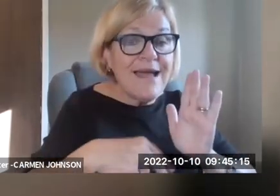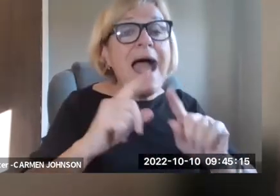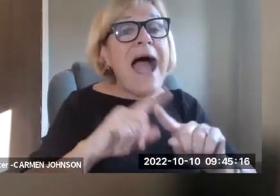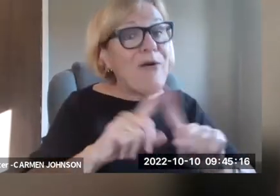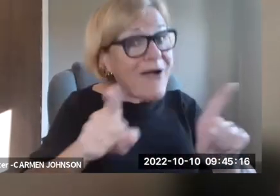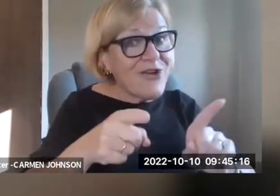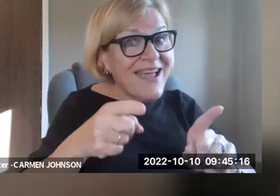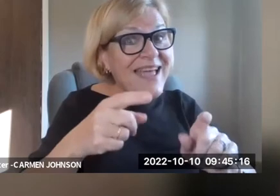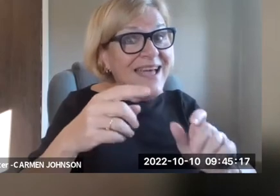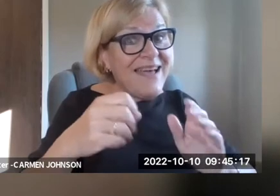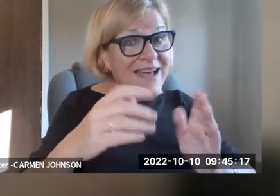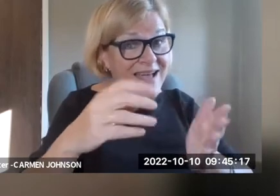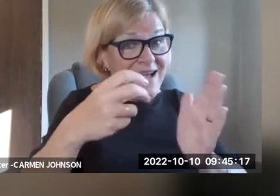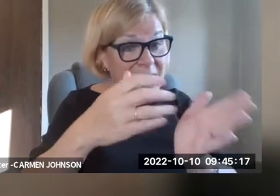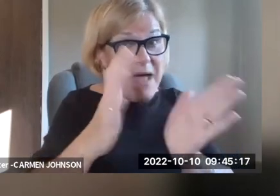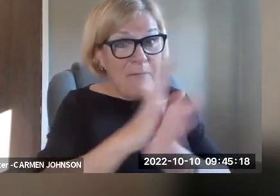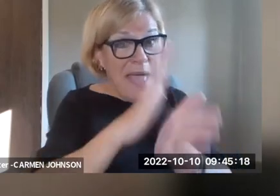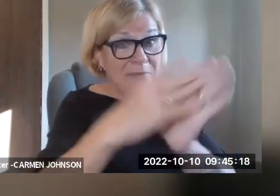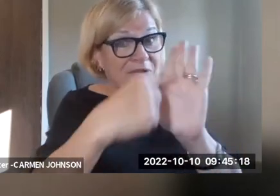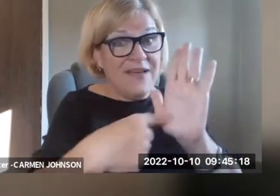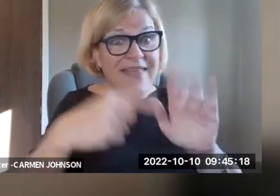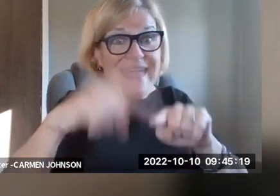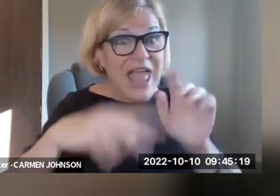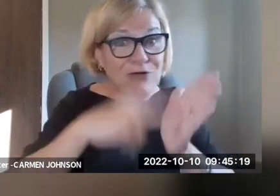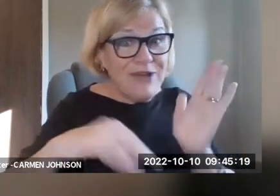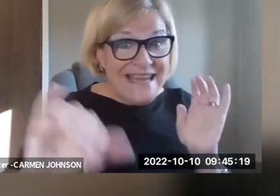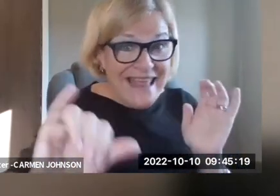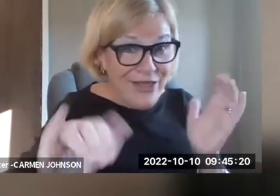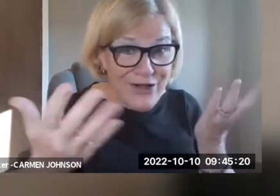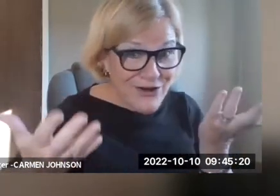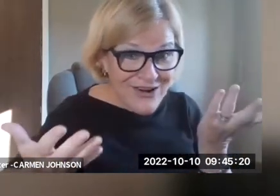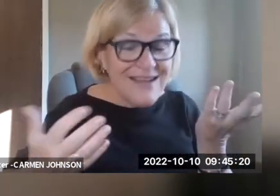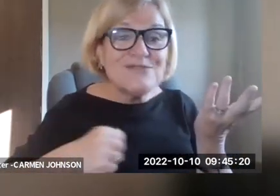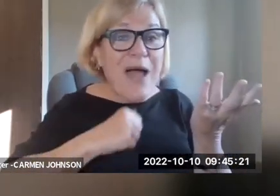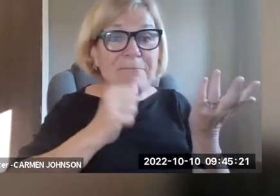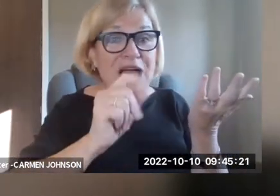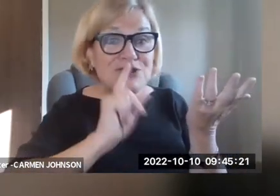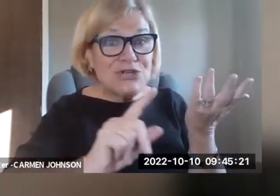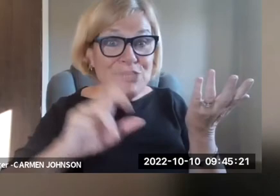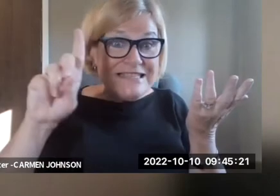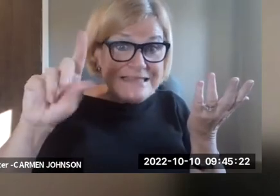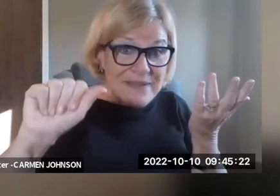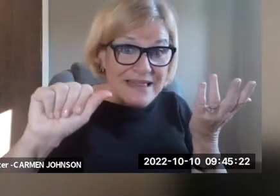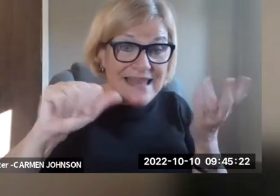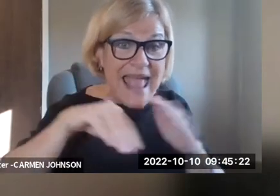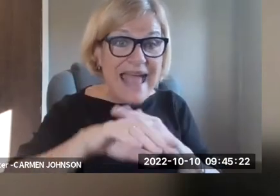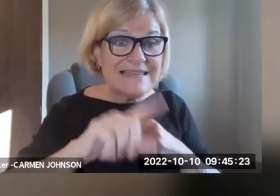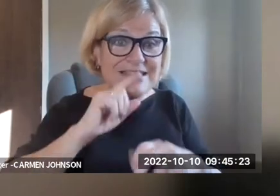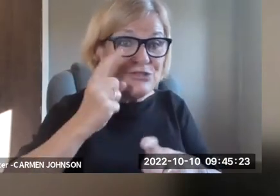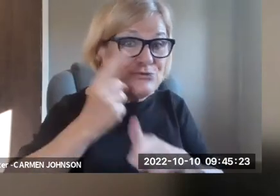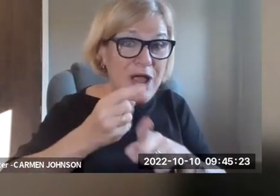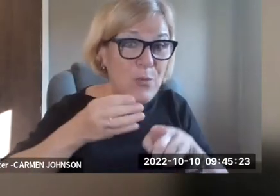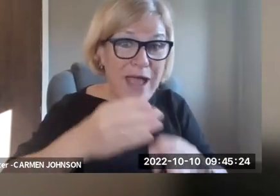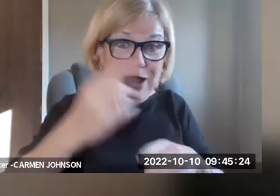a, an electronic document that, um, that somebody can't read. However, they probably couldn't have read it in hard copy